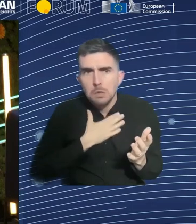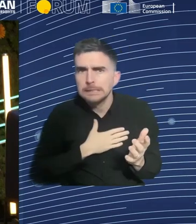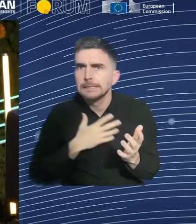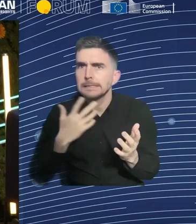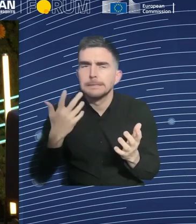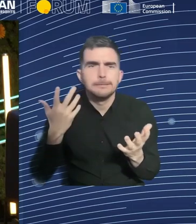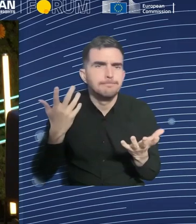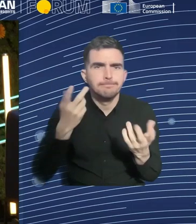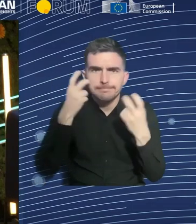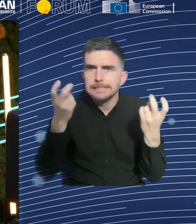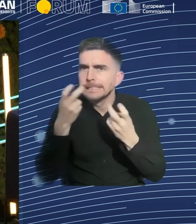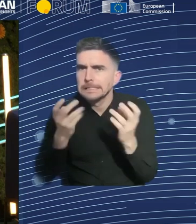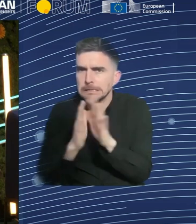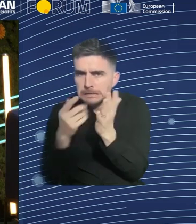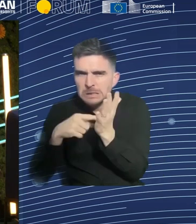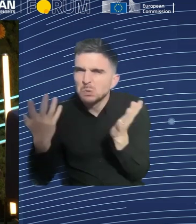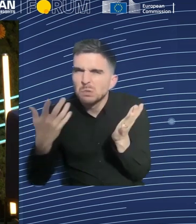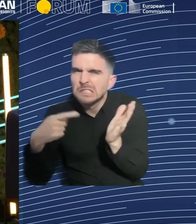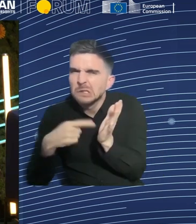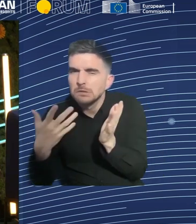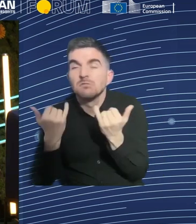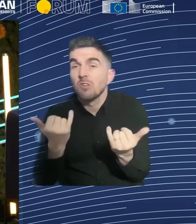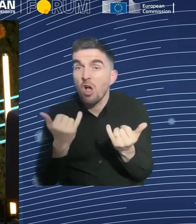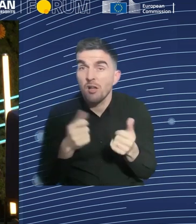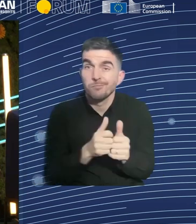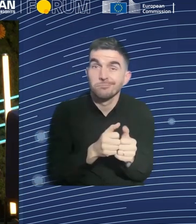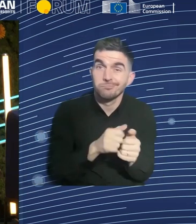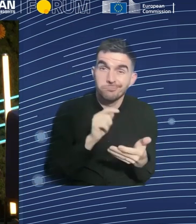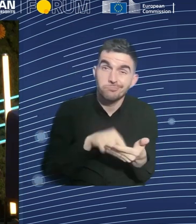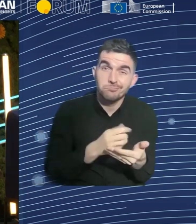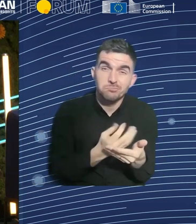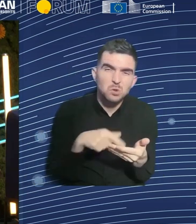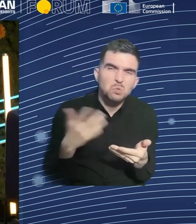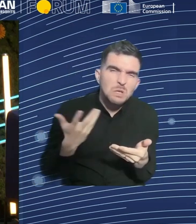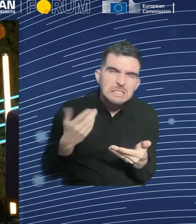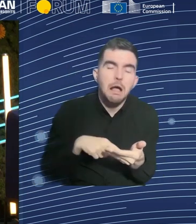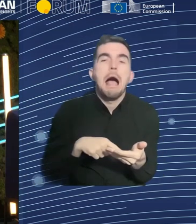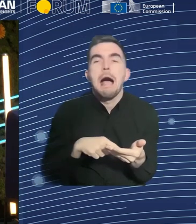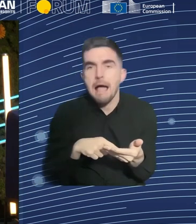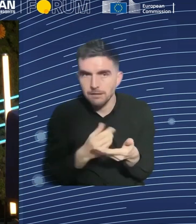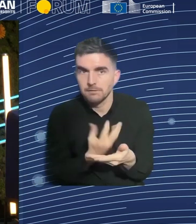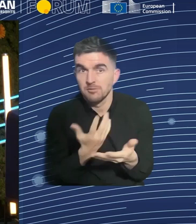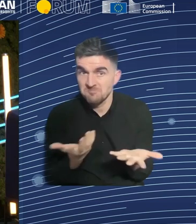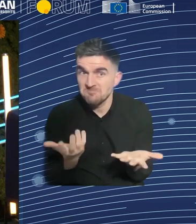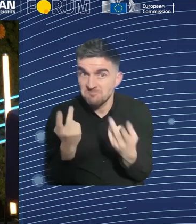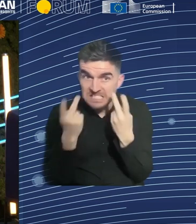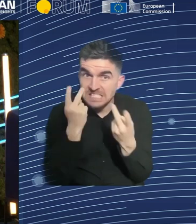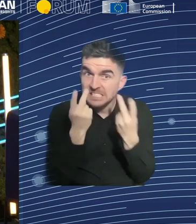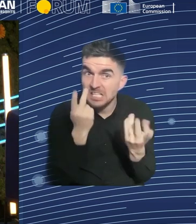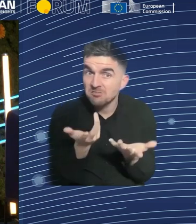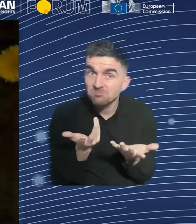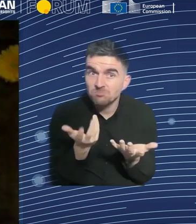And we must use tools to